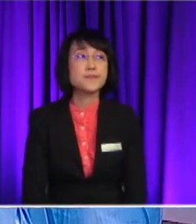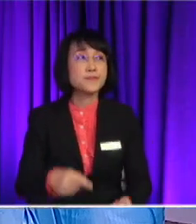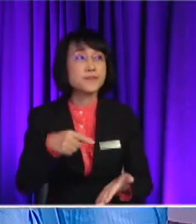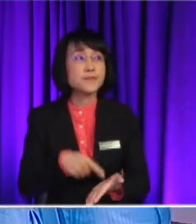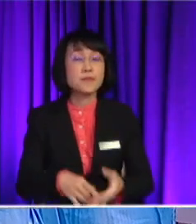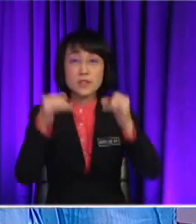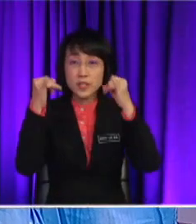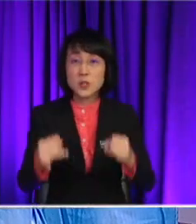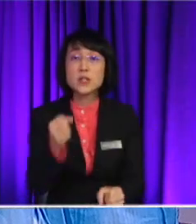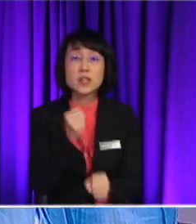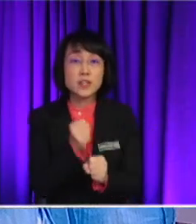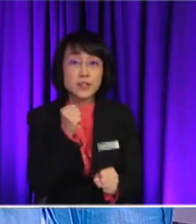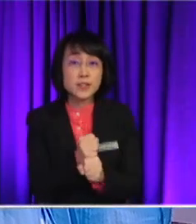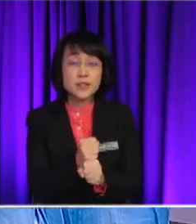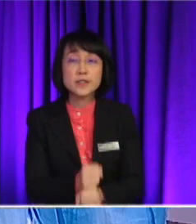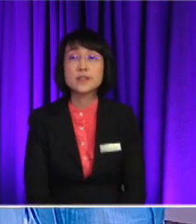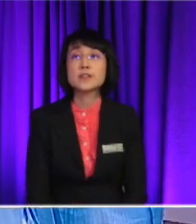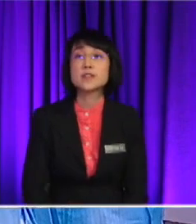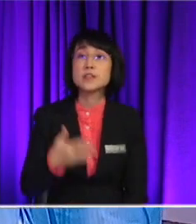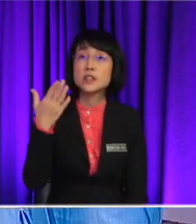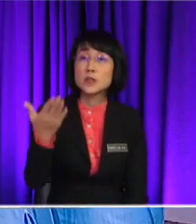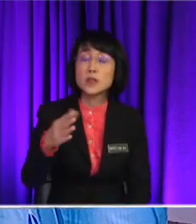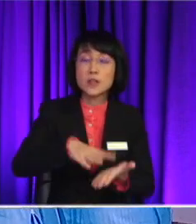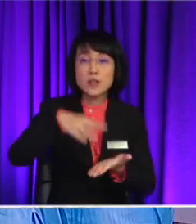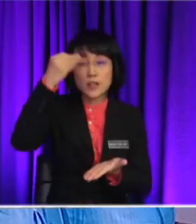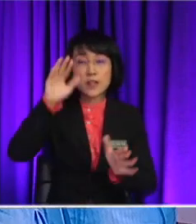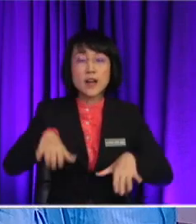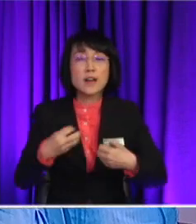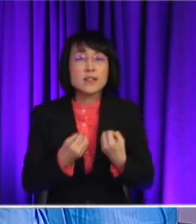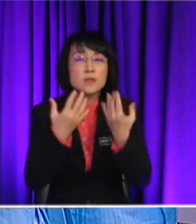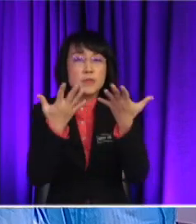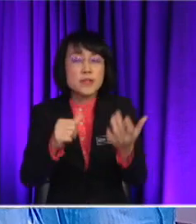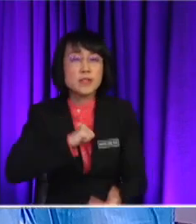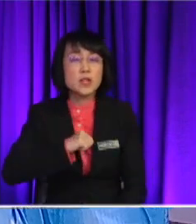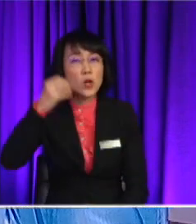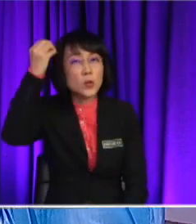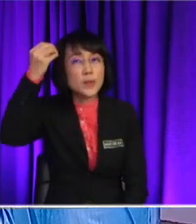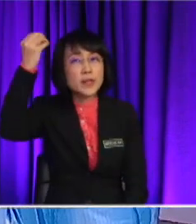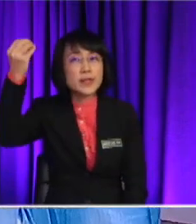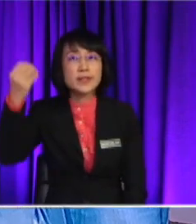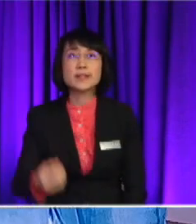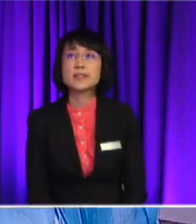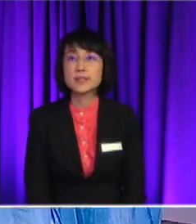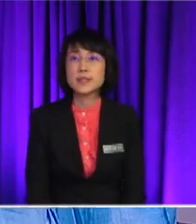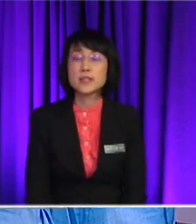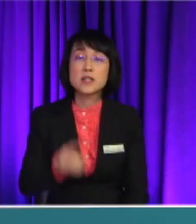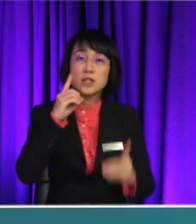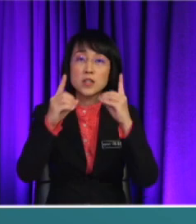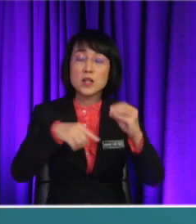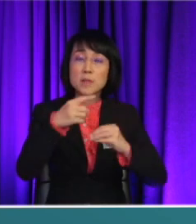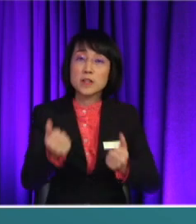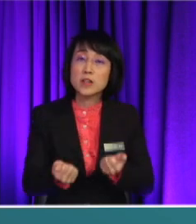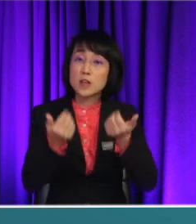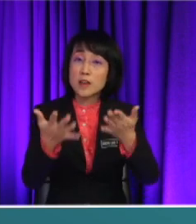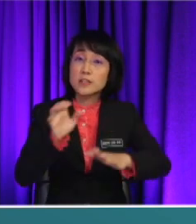individual task where you will learn how to express your opinions by yourself, okay? We are going to talk about the causes and